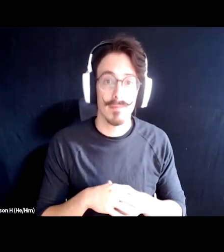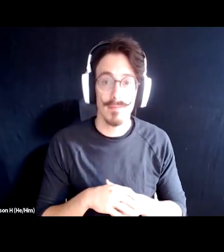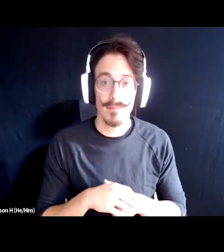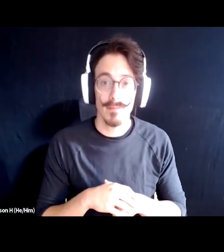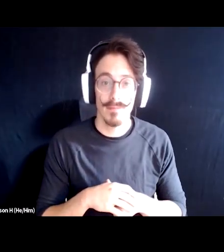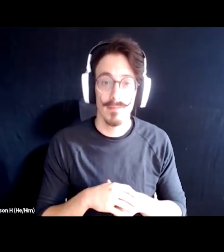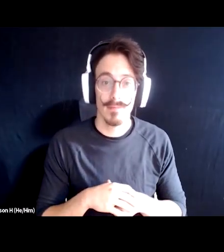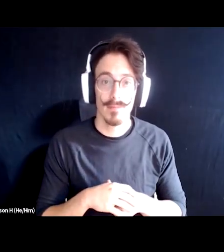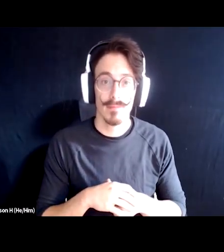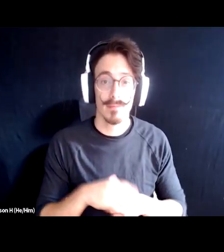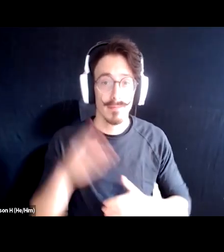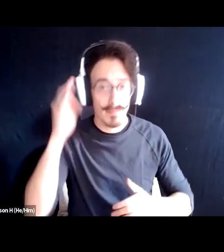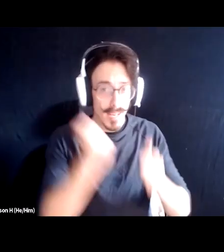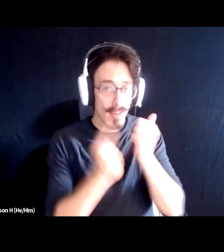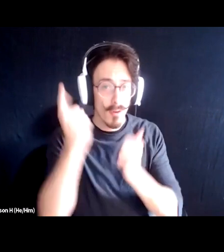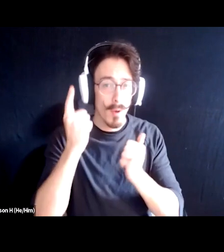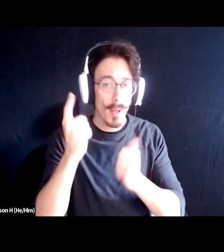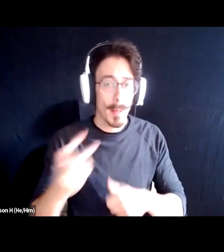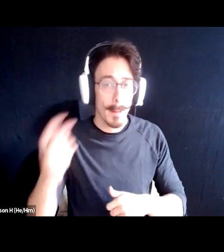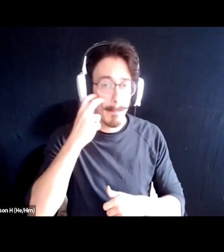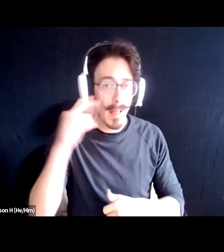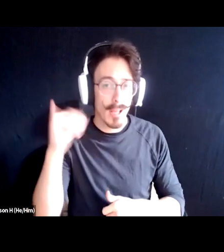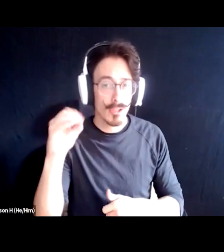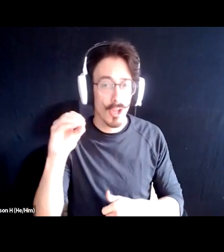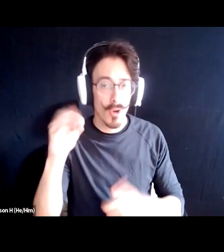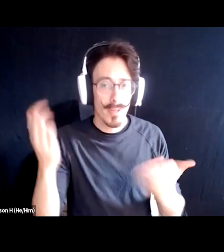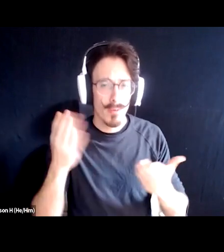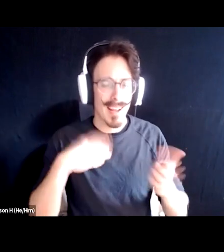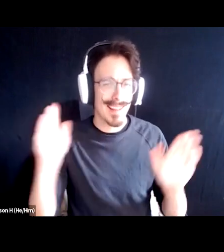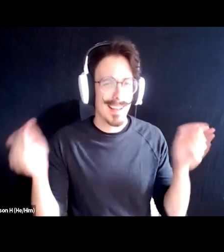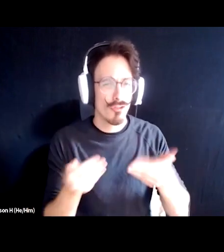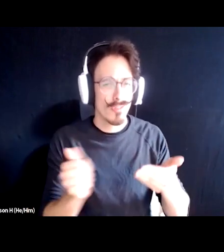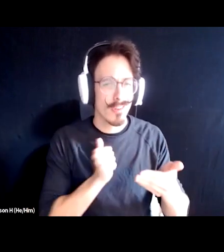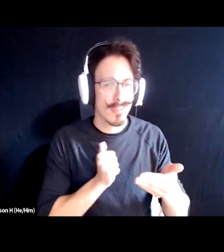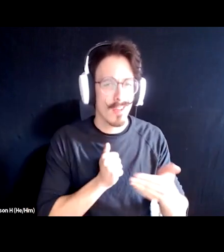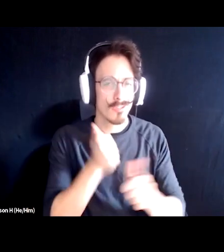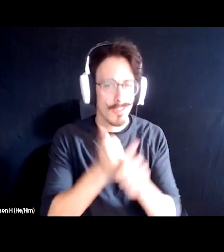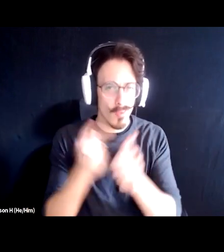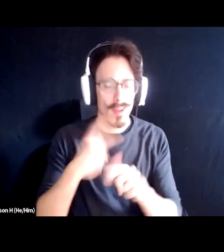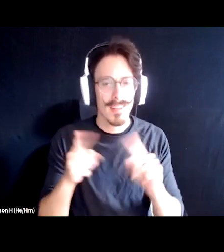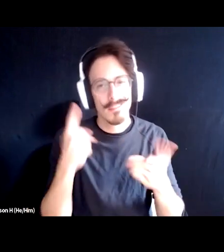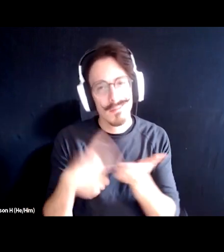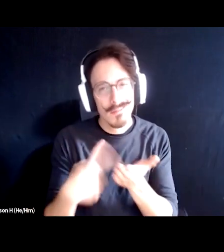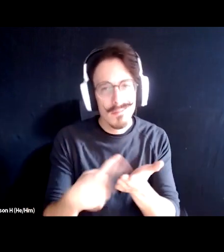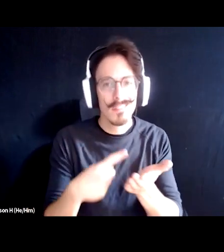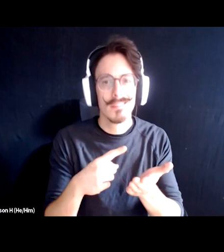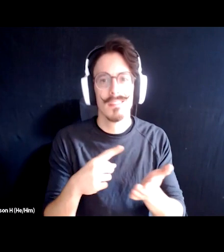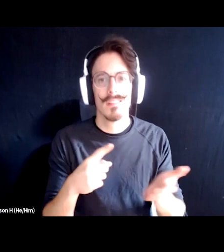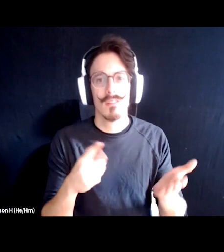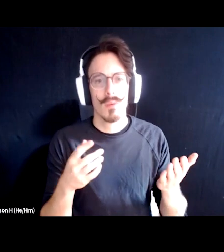Hey everybody, Blind Joe here. was just, we were kind of introducing ourselves to each other and just kind of discussing stuff. So we,